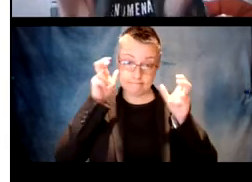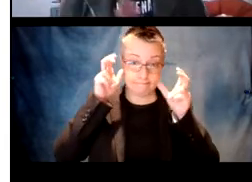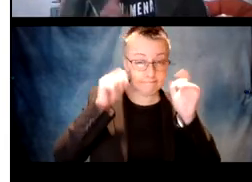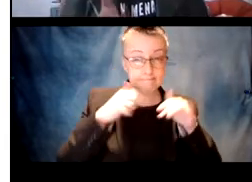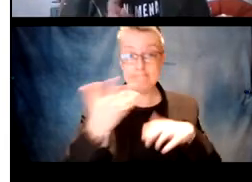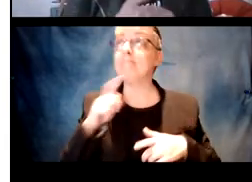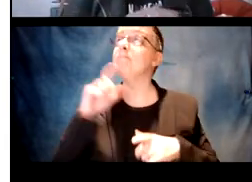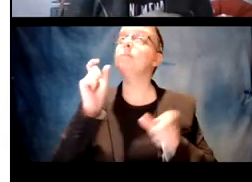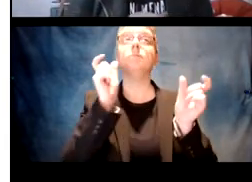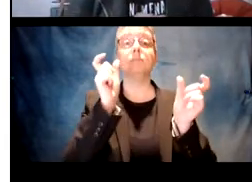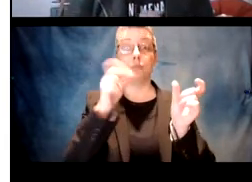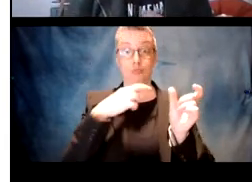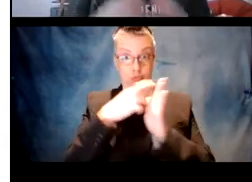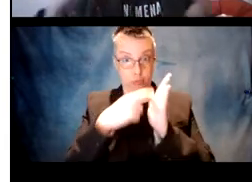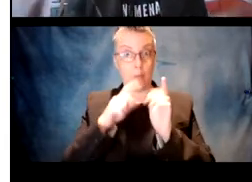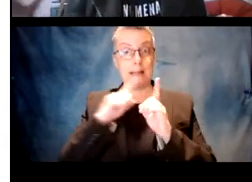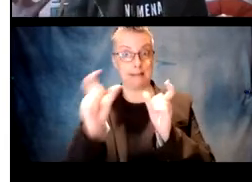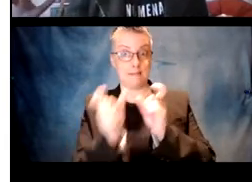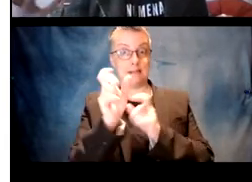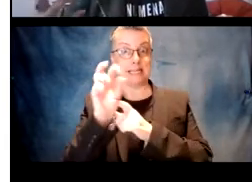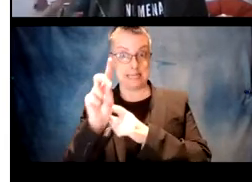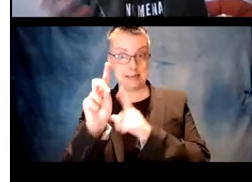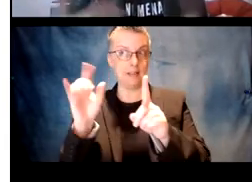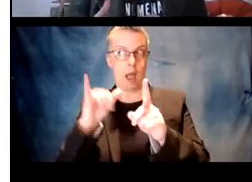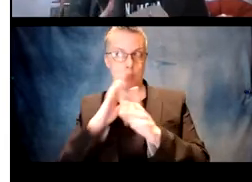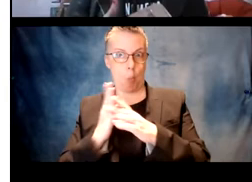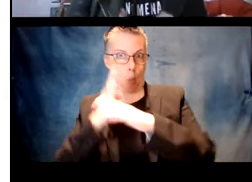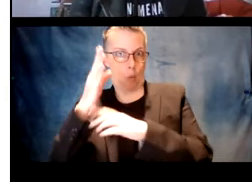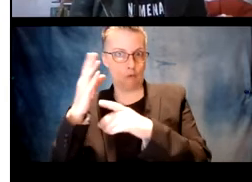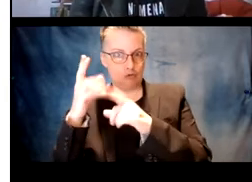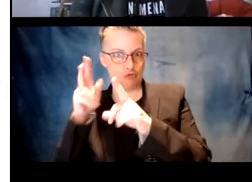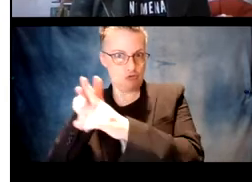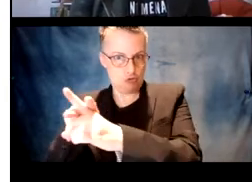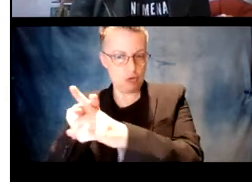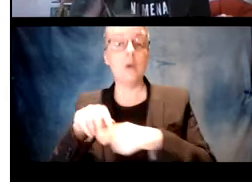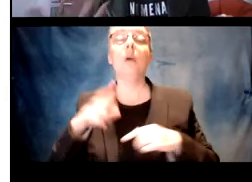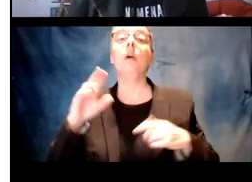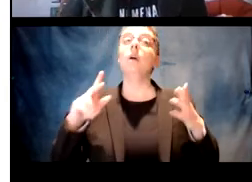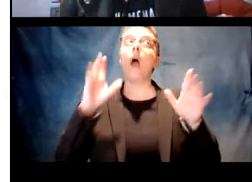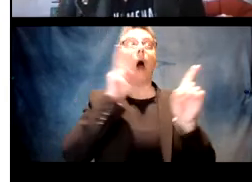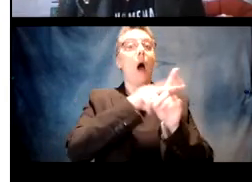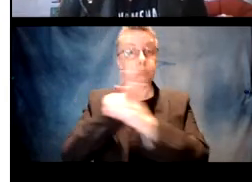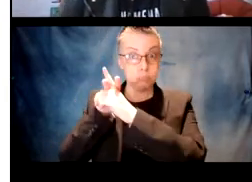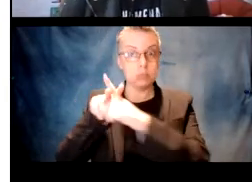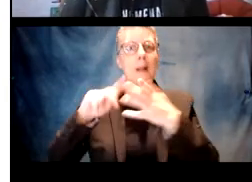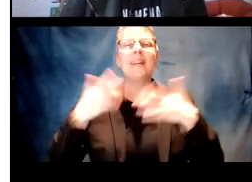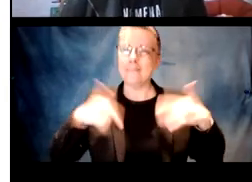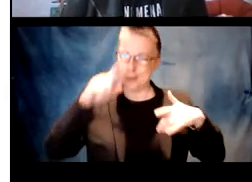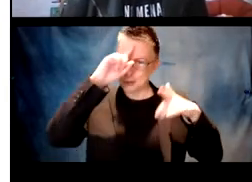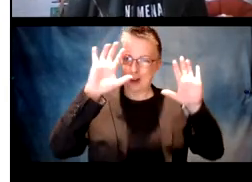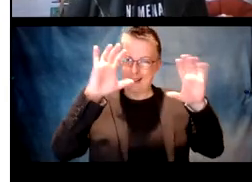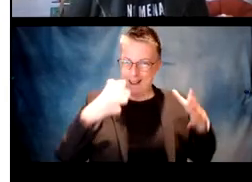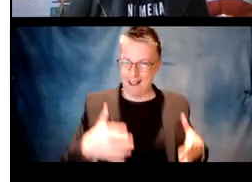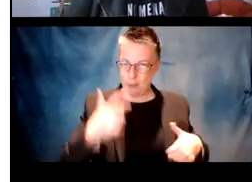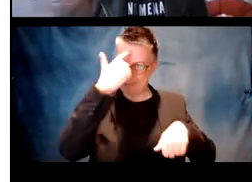when they apply these rules to an overly broad set of words, aka over regularized,